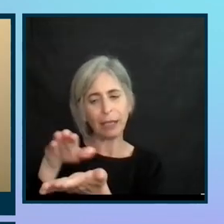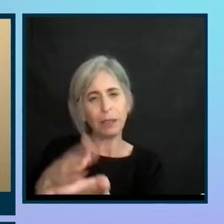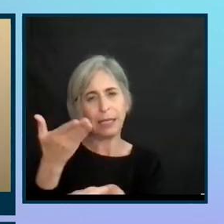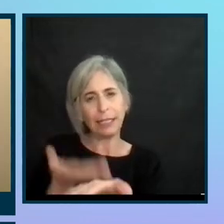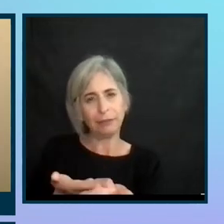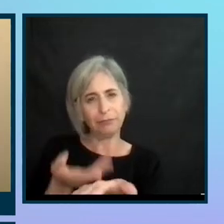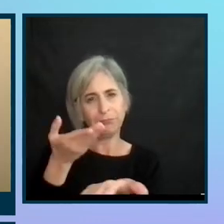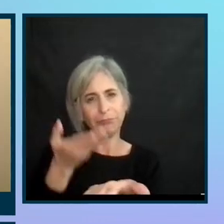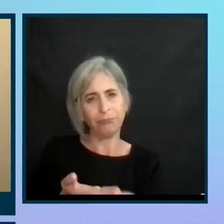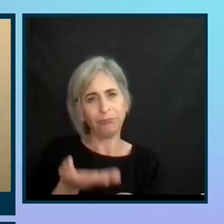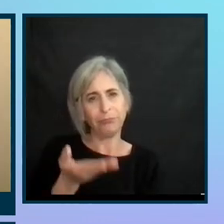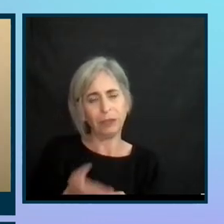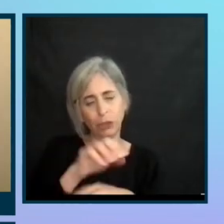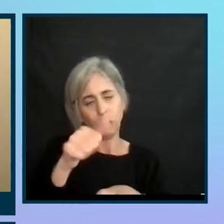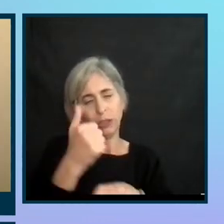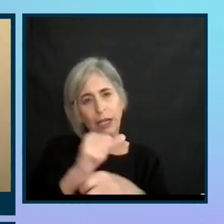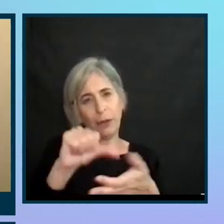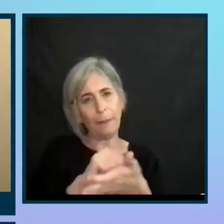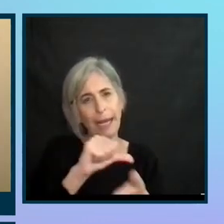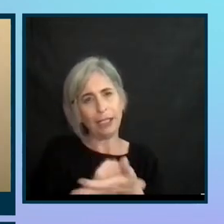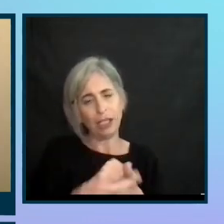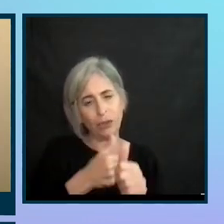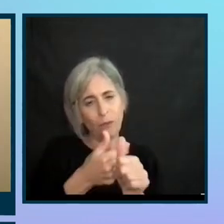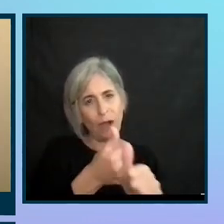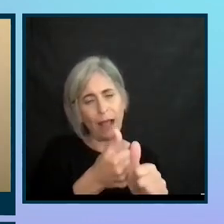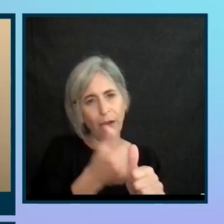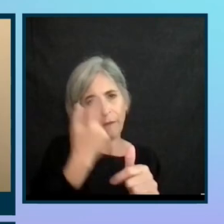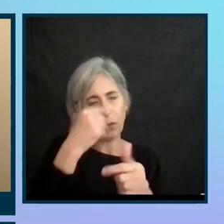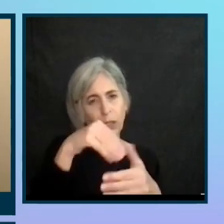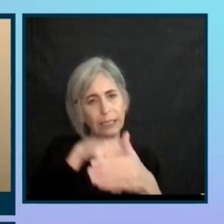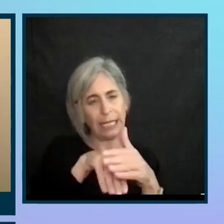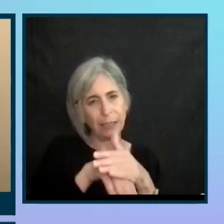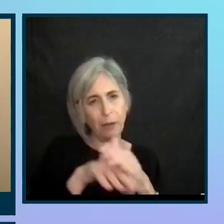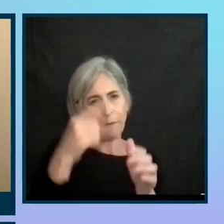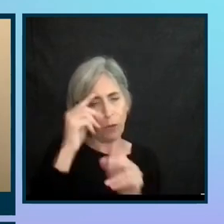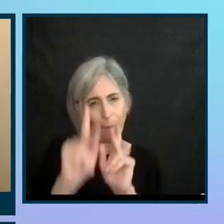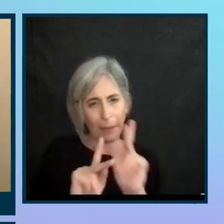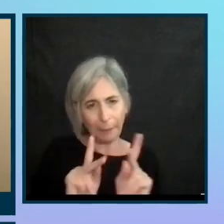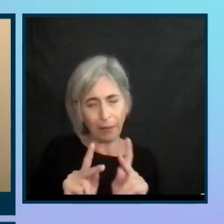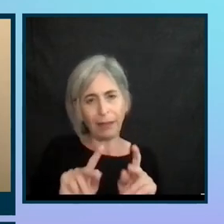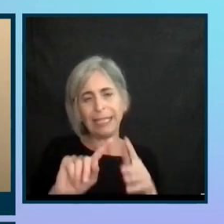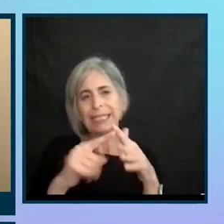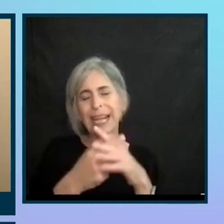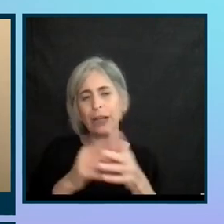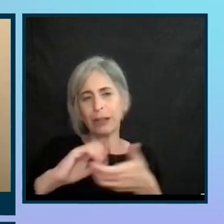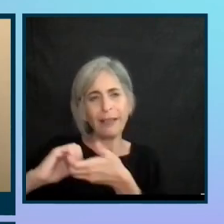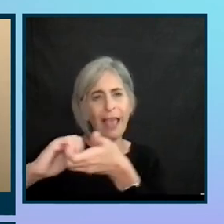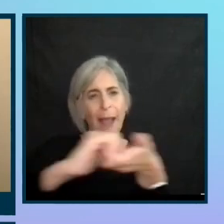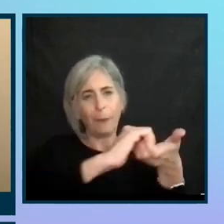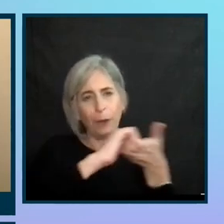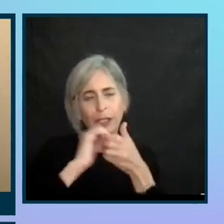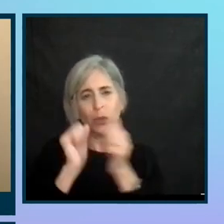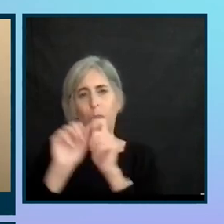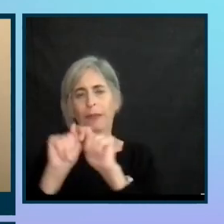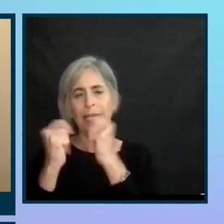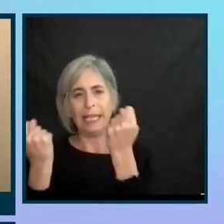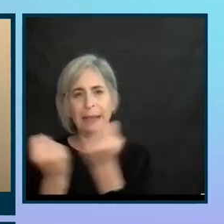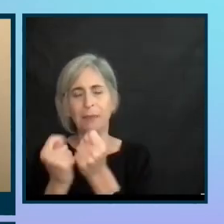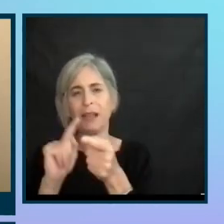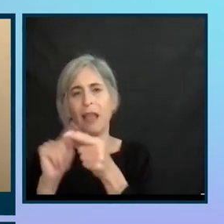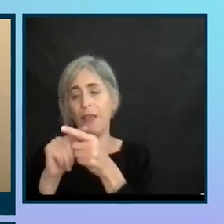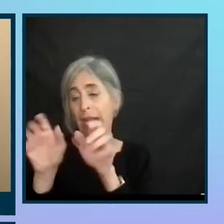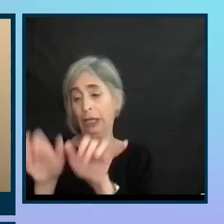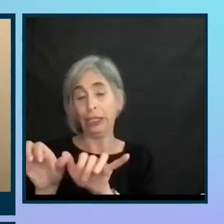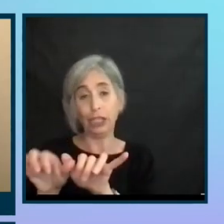saying how to set up your pages so that they're able to be accessible to folks. So it starts at, you know, collaboration amongst team. And then our engineers,